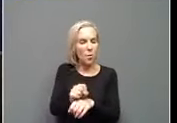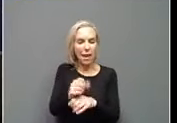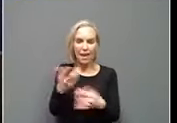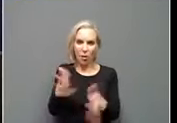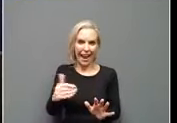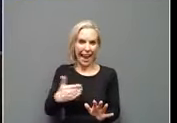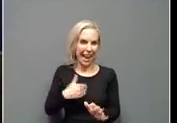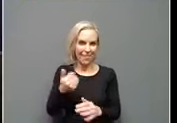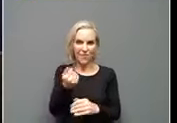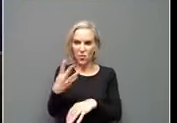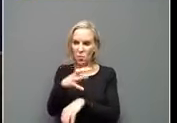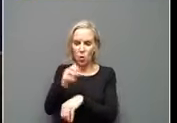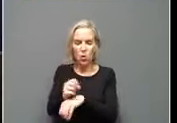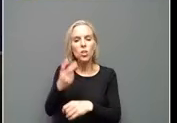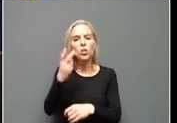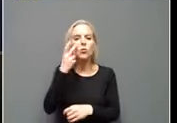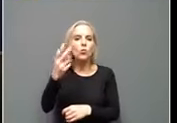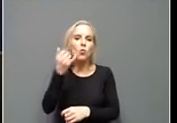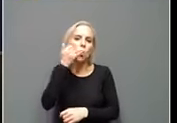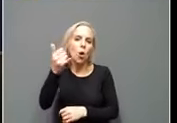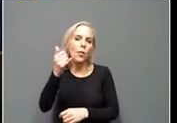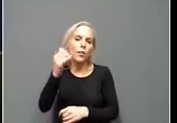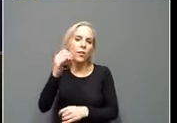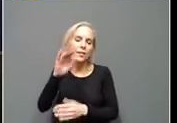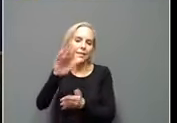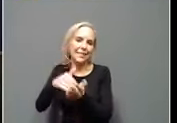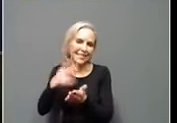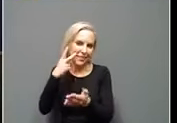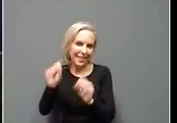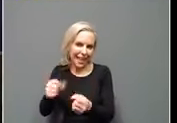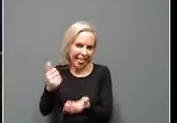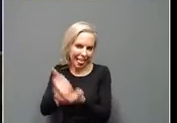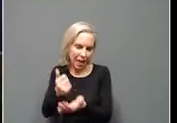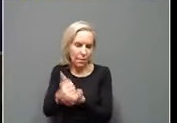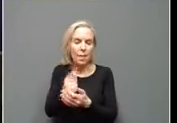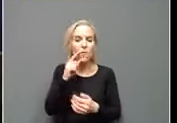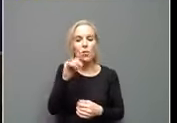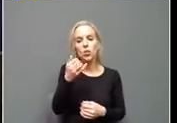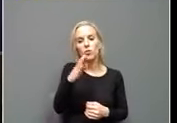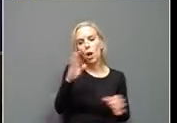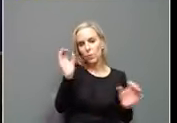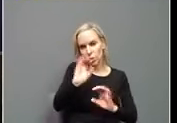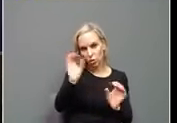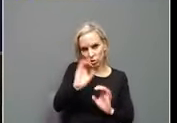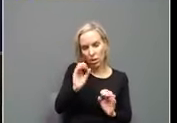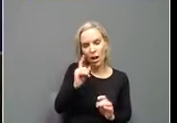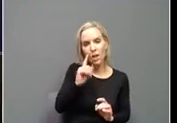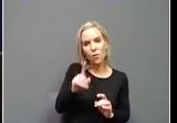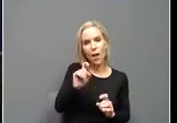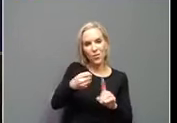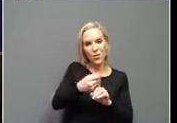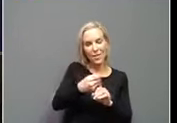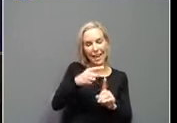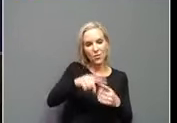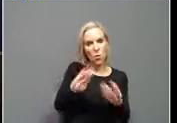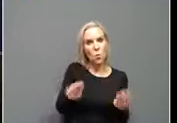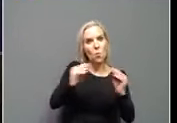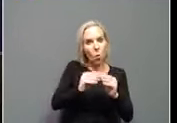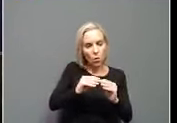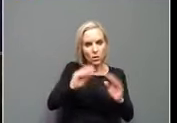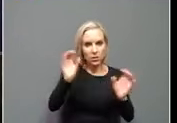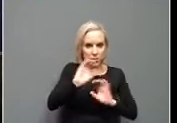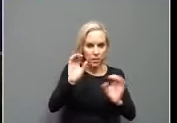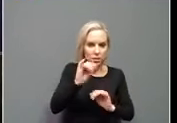try to call that call center and see if you can get some help there. As far as the job search, when you would have to expand, it truly is a facts and